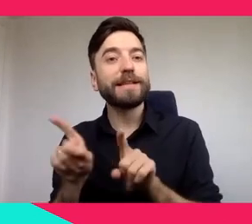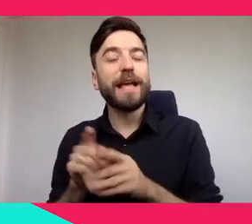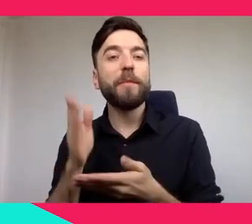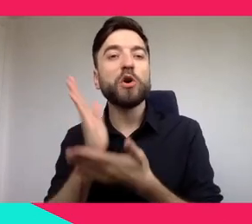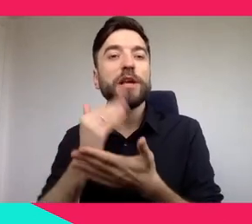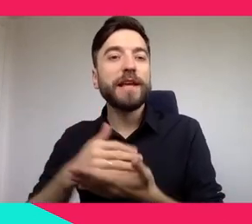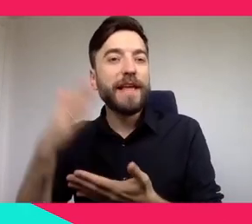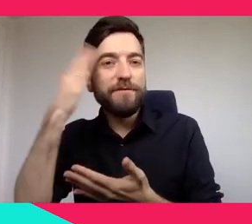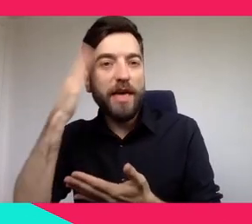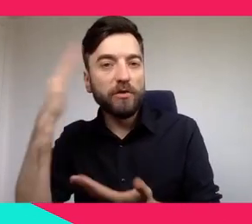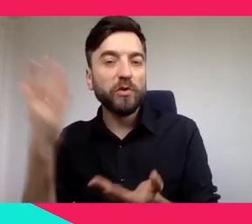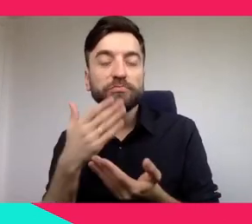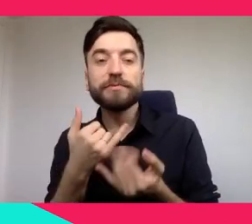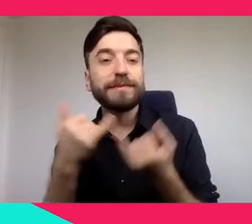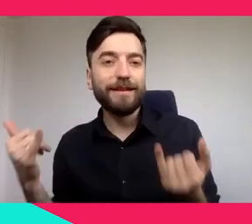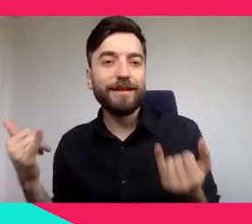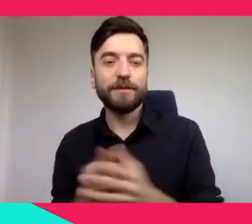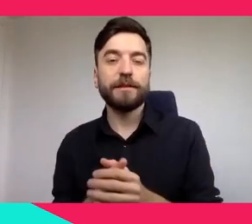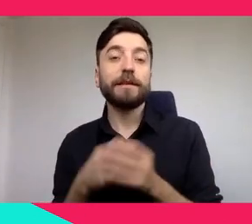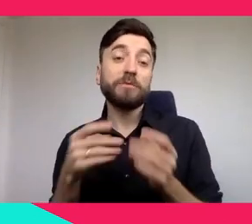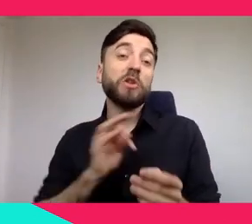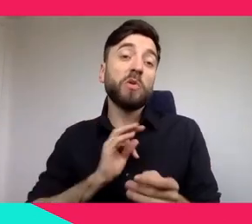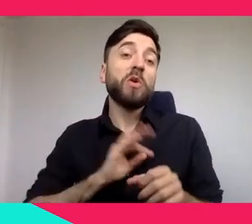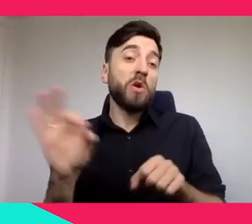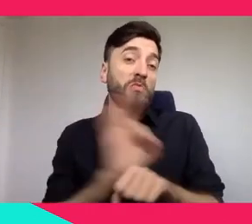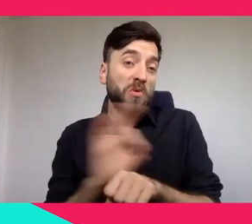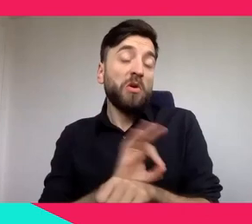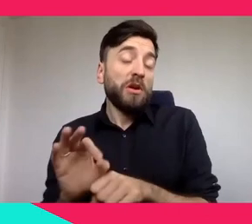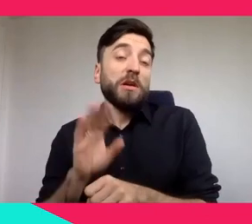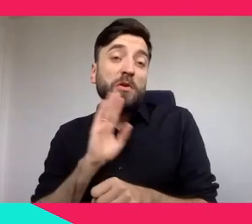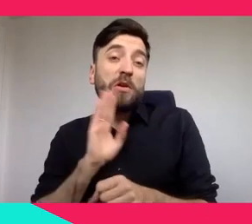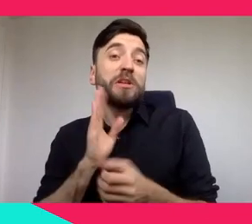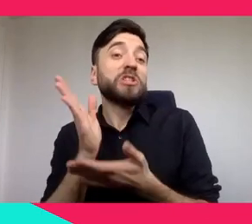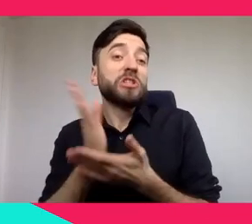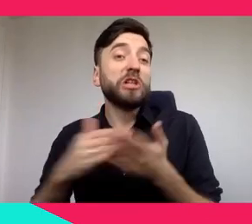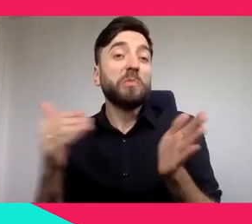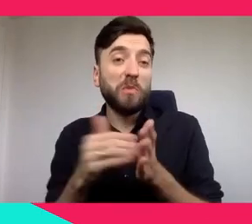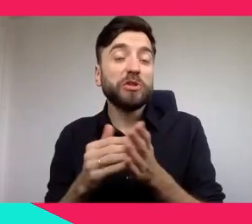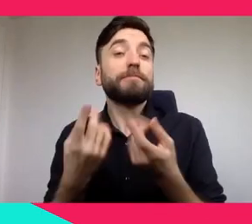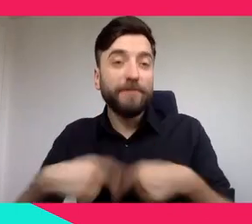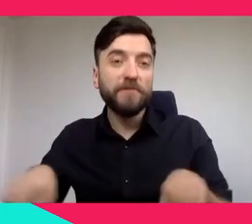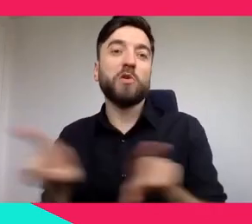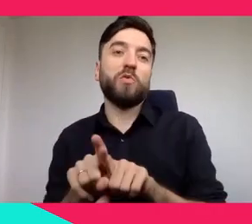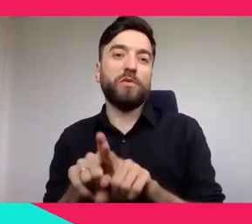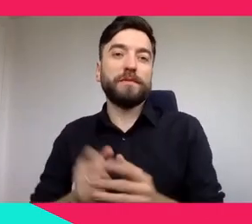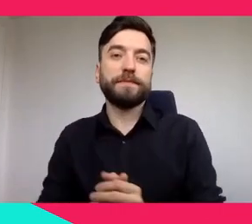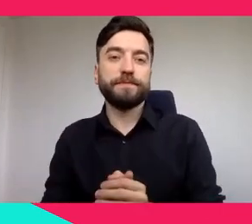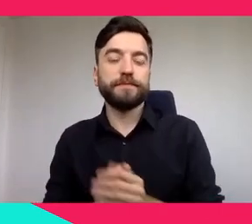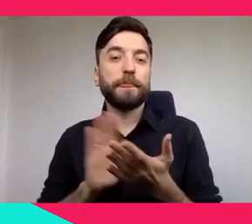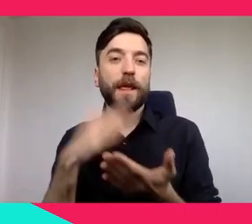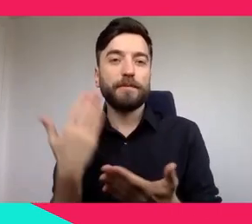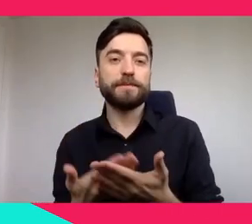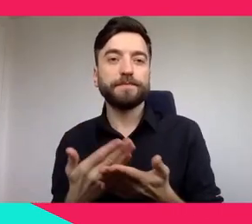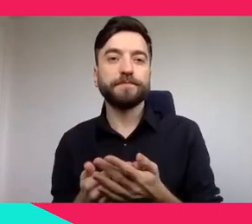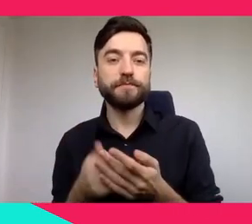for museums and also for cultural sites. And then we will see how immersive experiences can effectively match